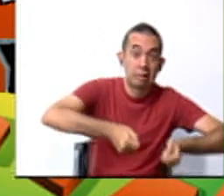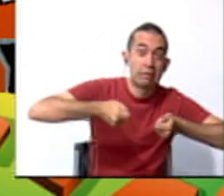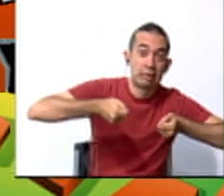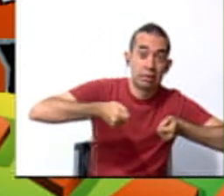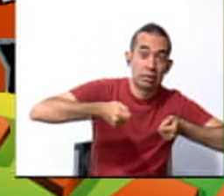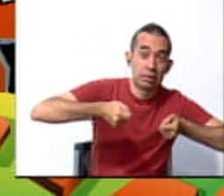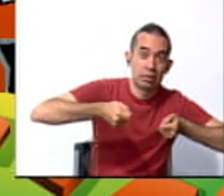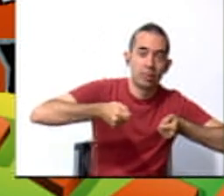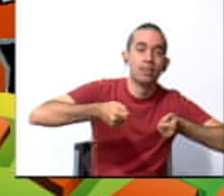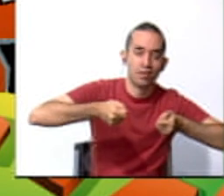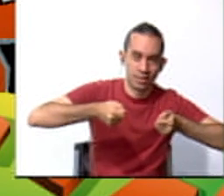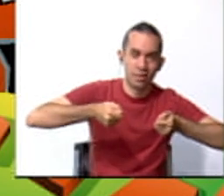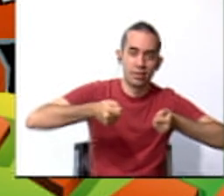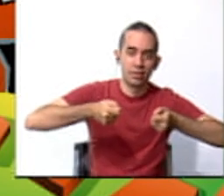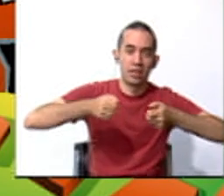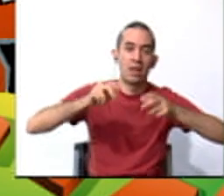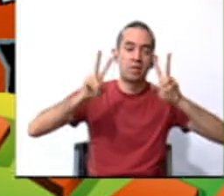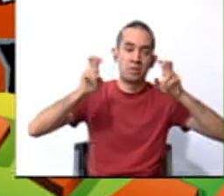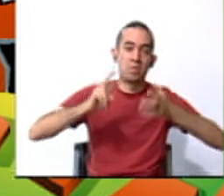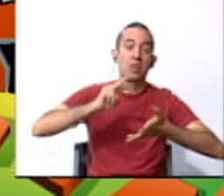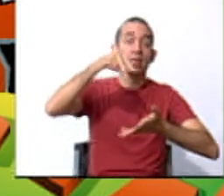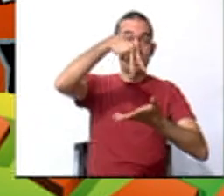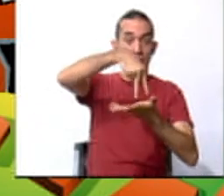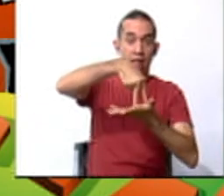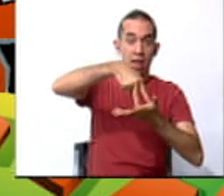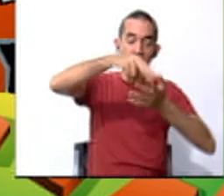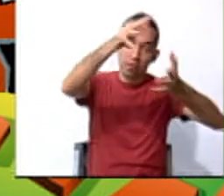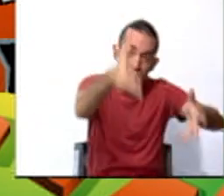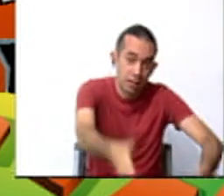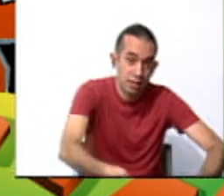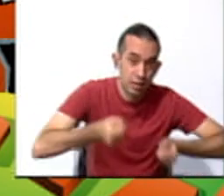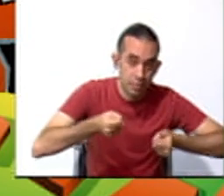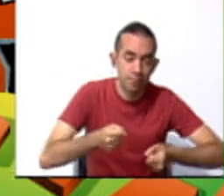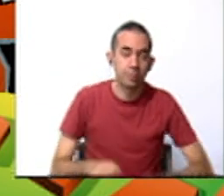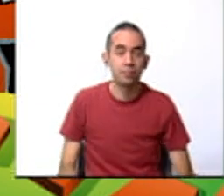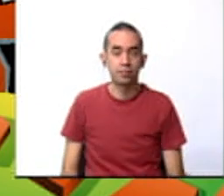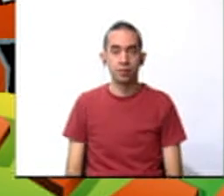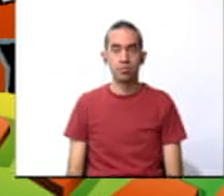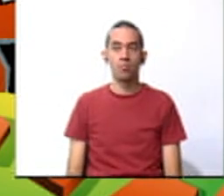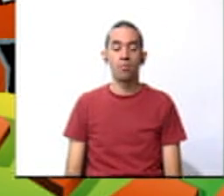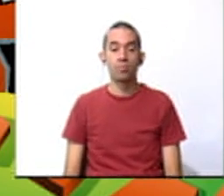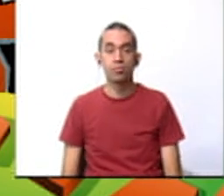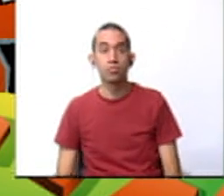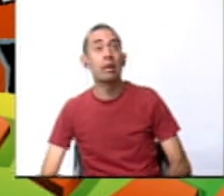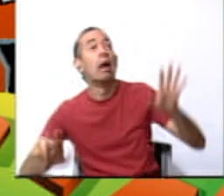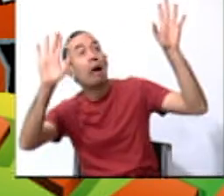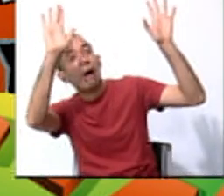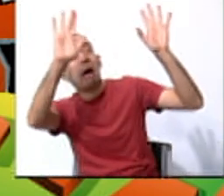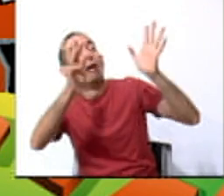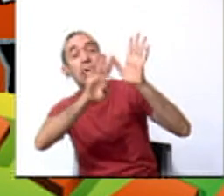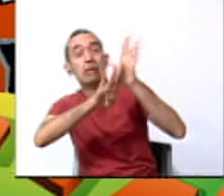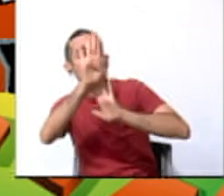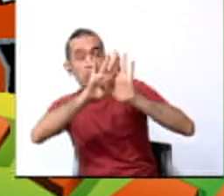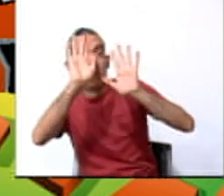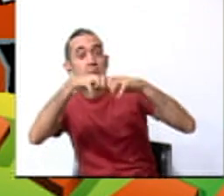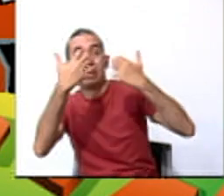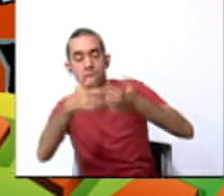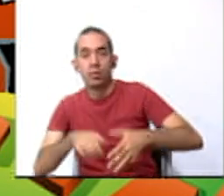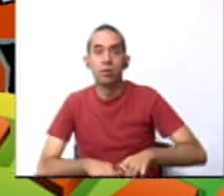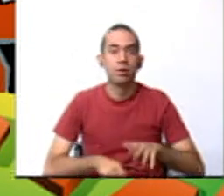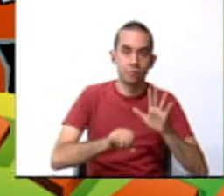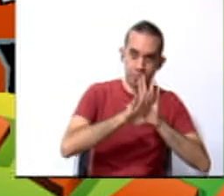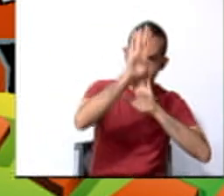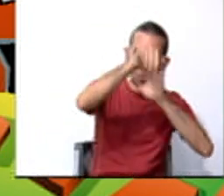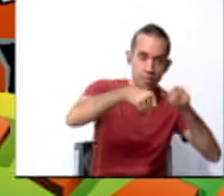Uh-huh. You were supposed to stand up and put your hands down. Uh Survivor team. Rescue team.